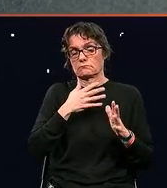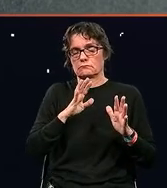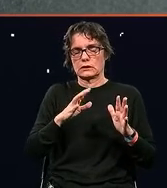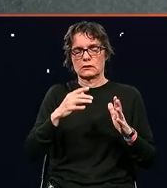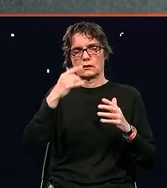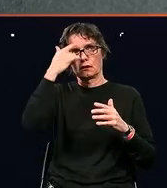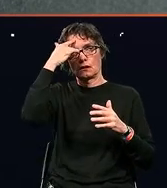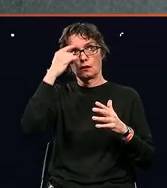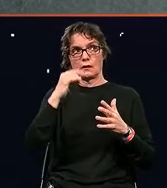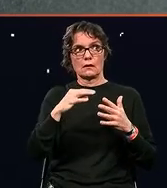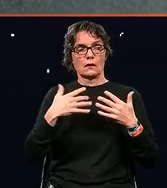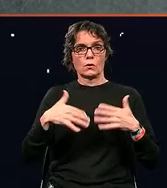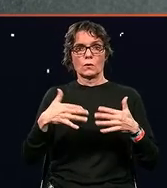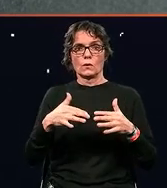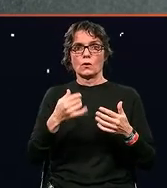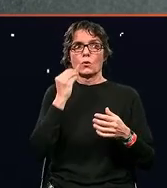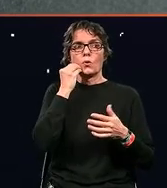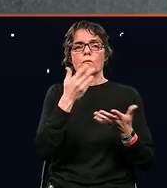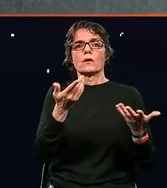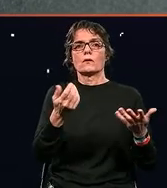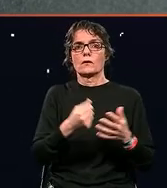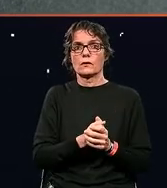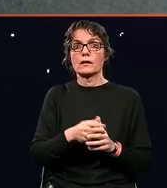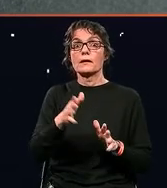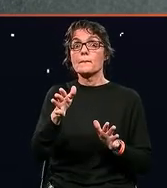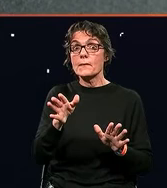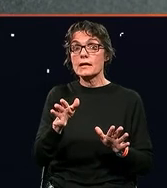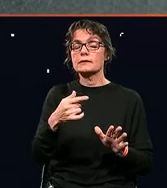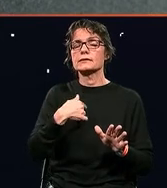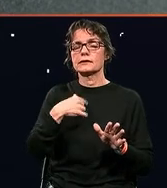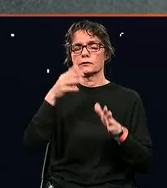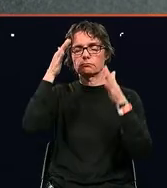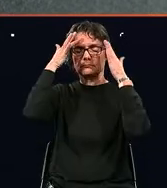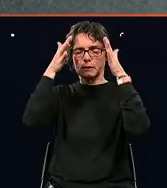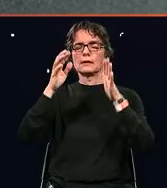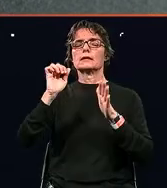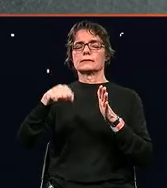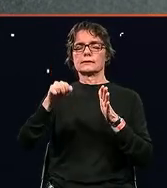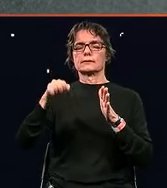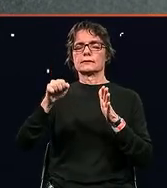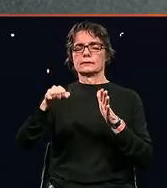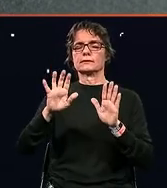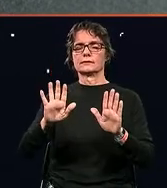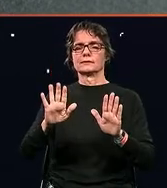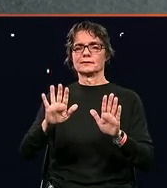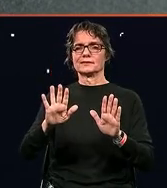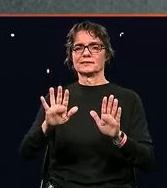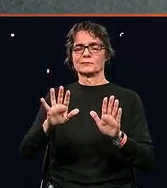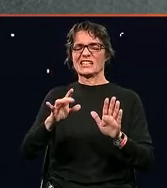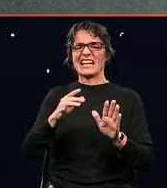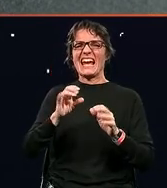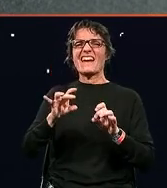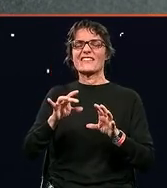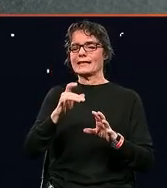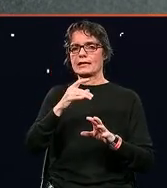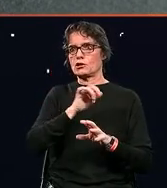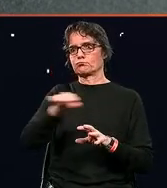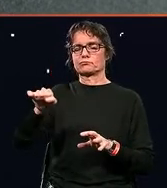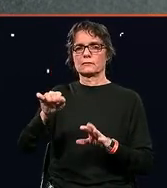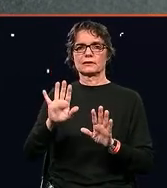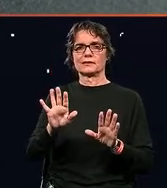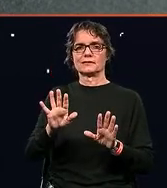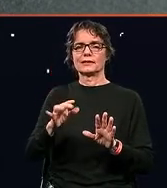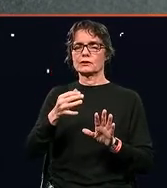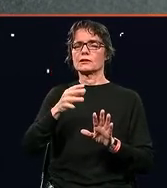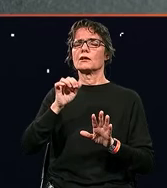office. But I've trained myself to say yes, five times before my first no. So I said yes. And I said,